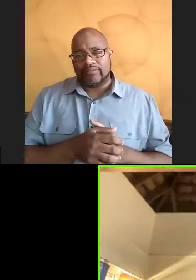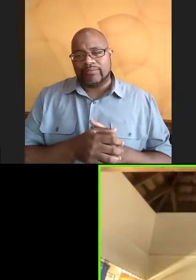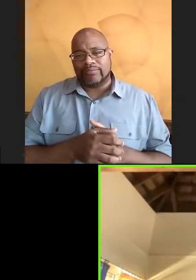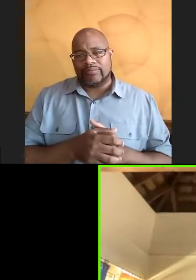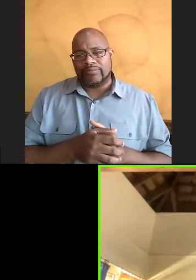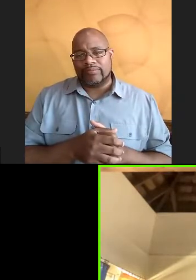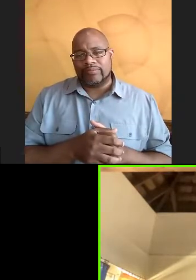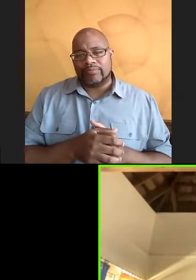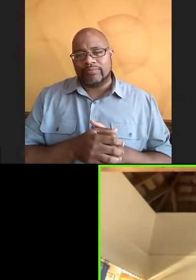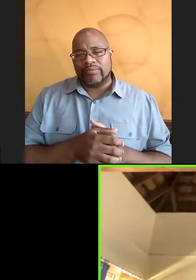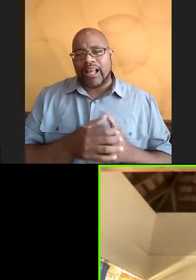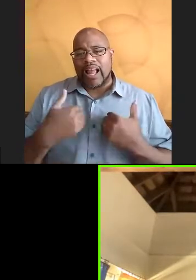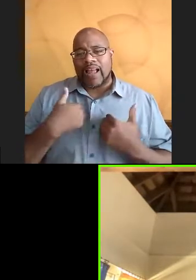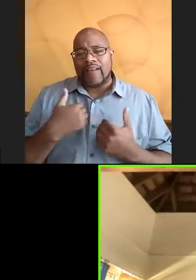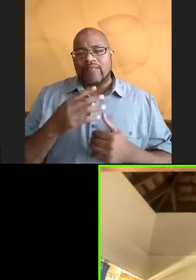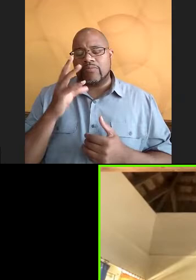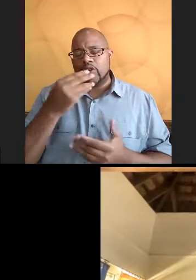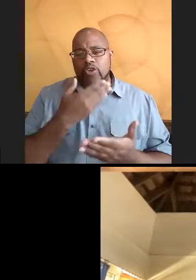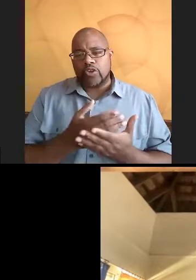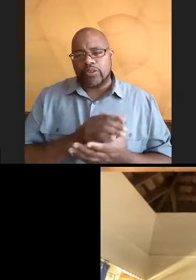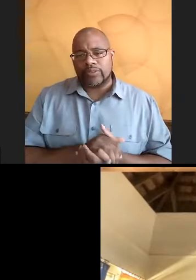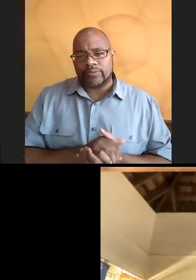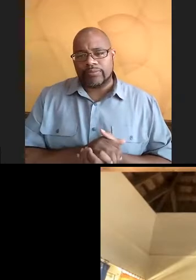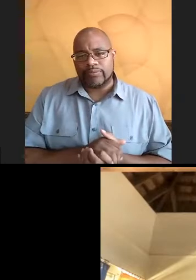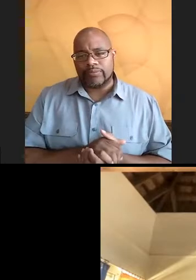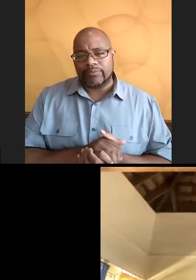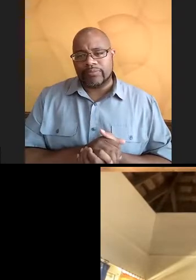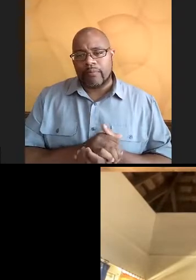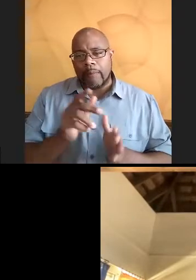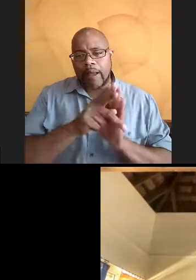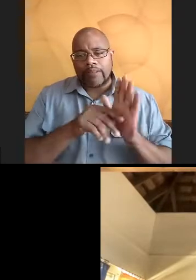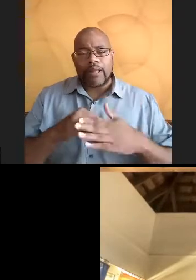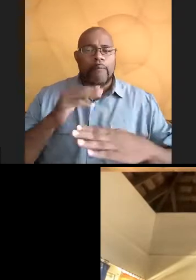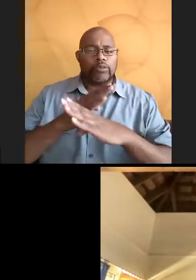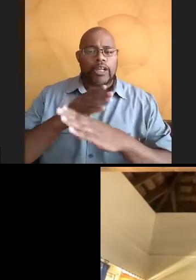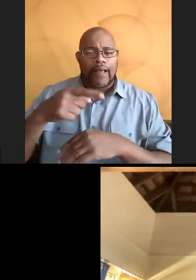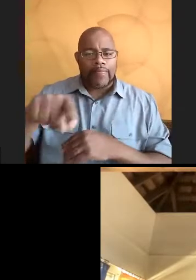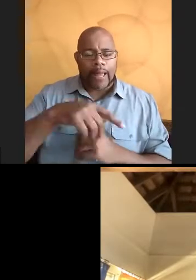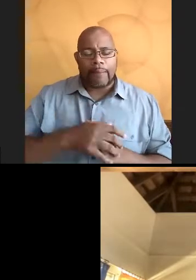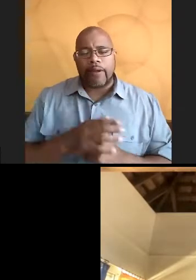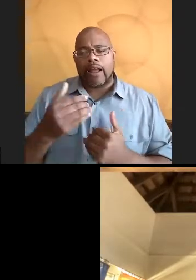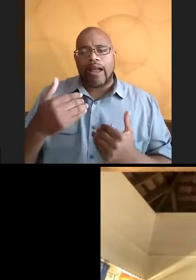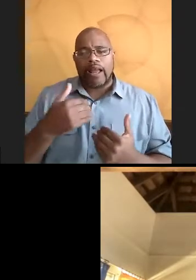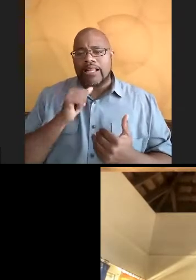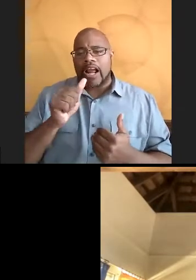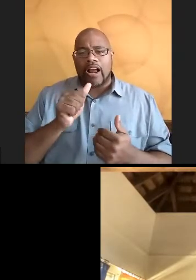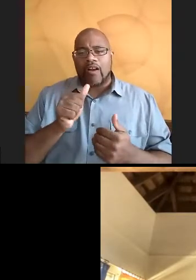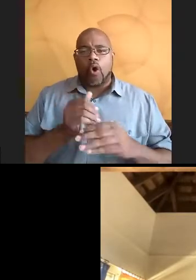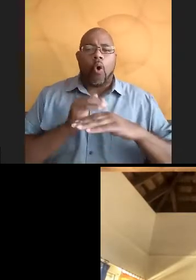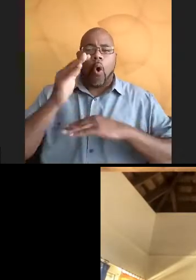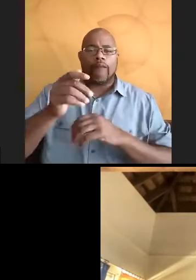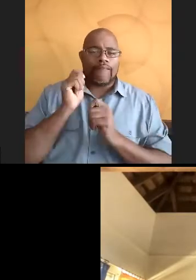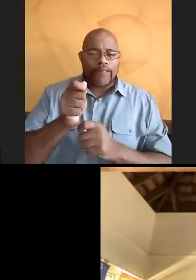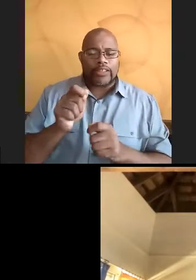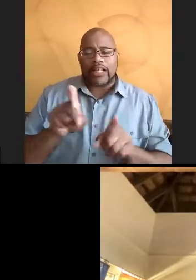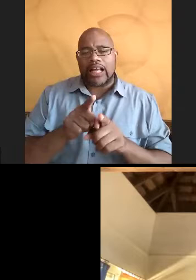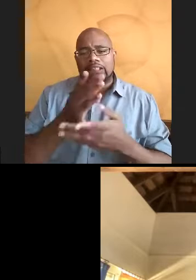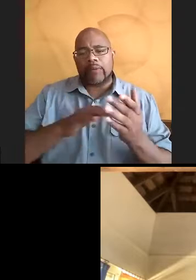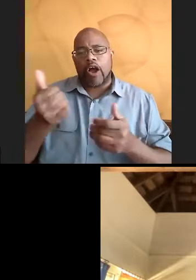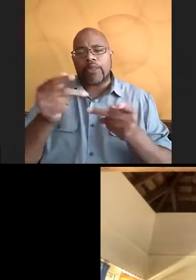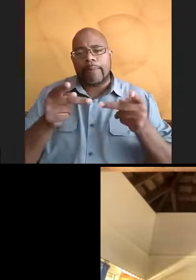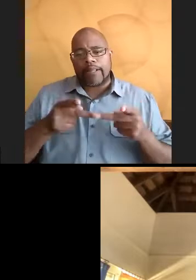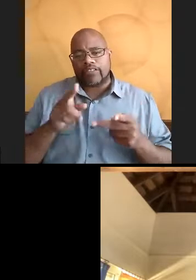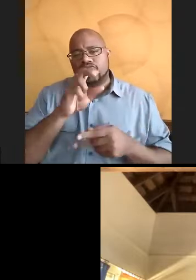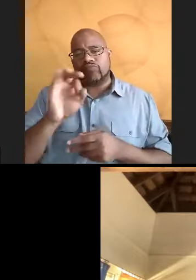have some pretty good policies that protect them. And so, they haven't been overfished, like in a lot of other reef